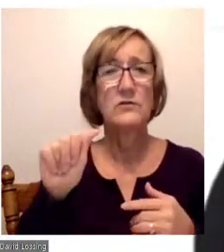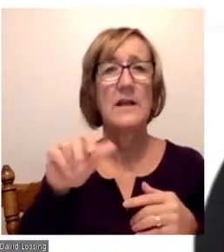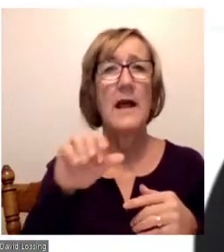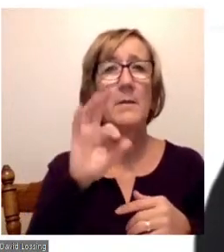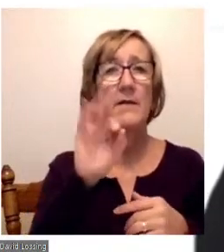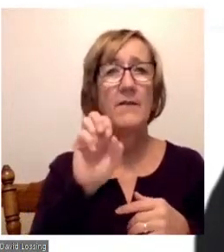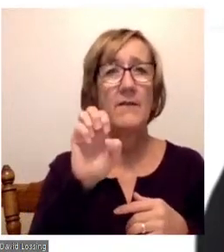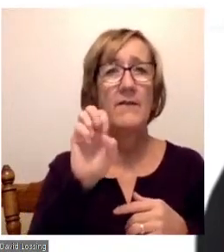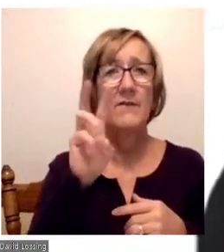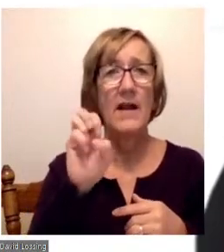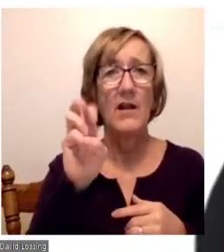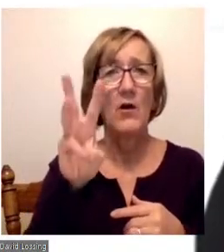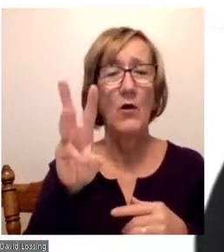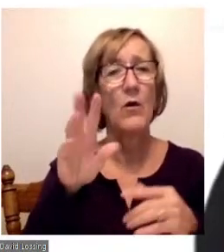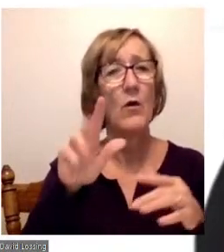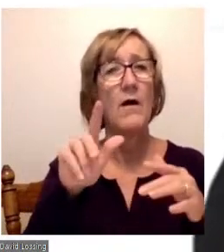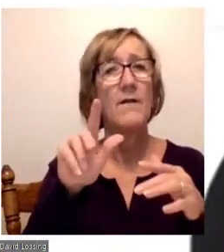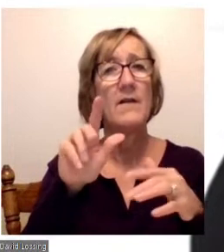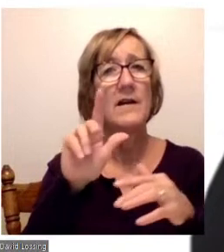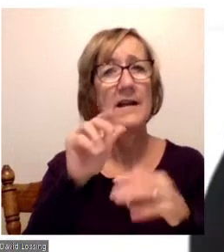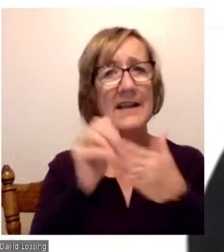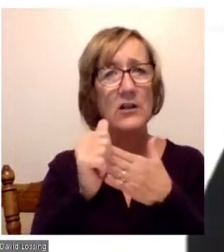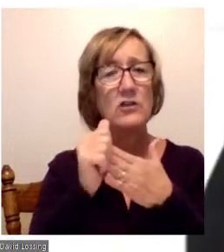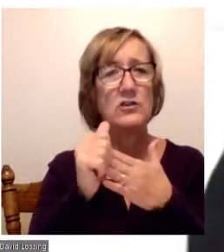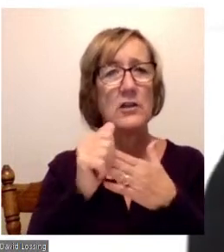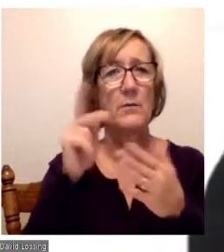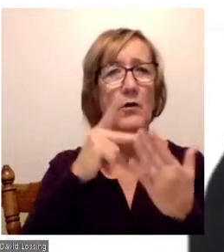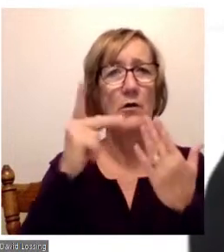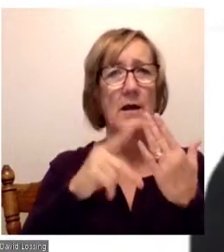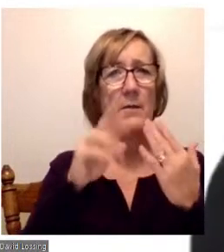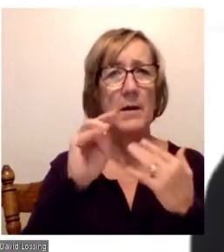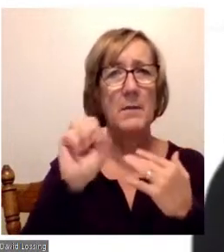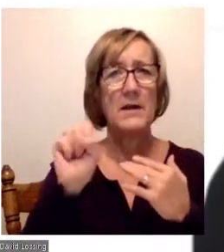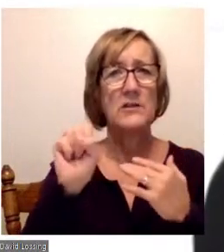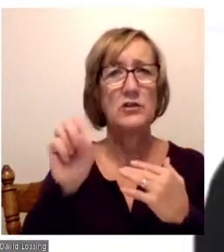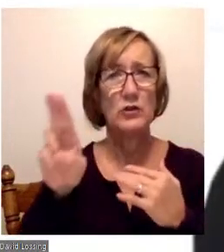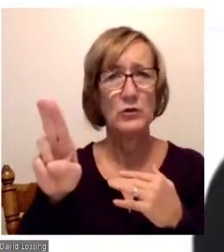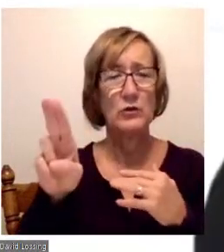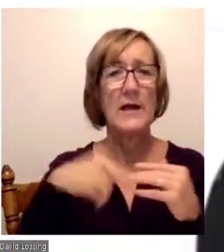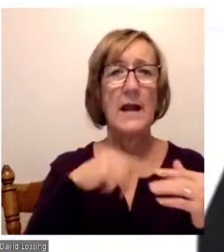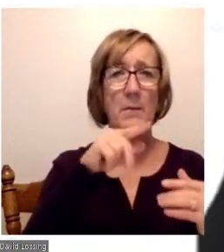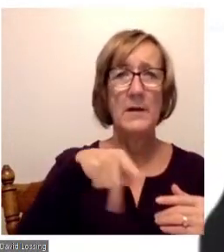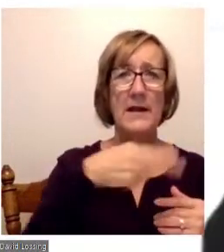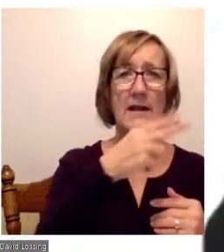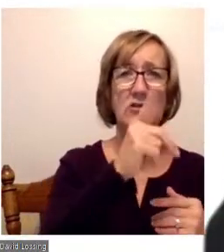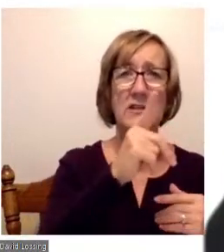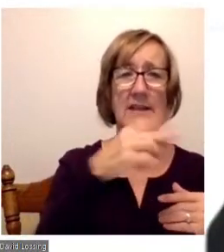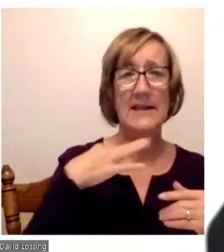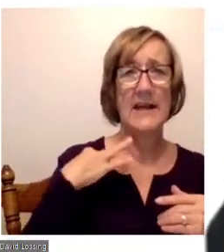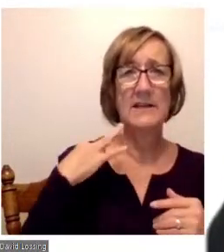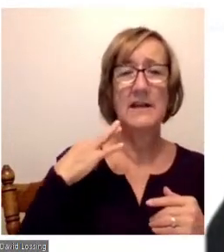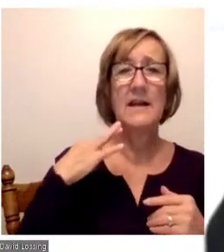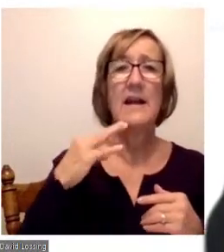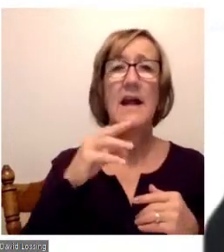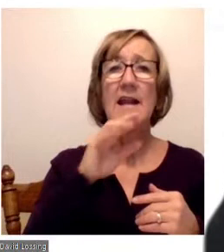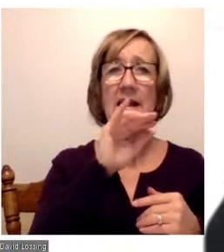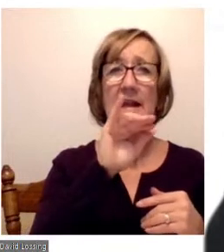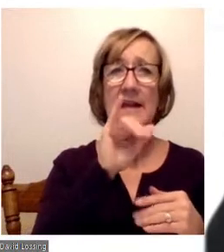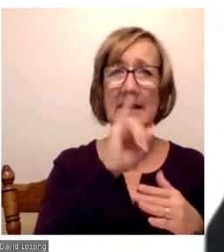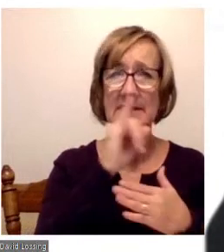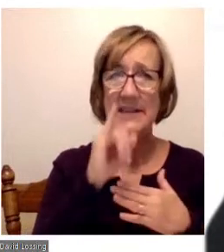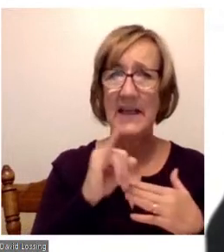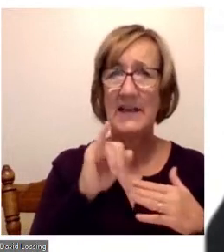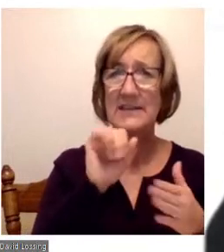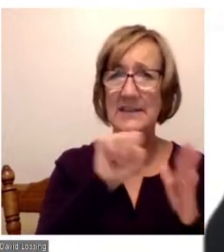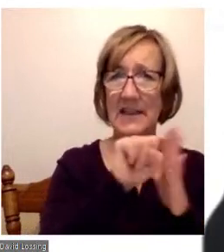Political Leadership Program at Michigan State University, and currently a Ph.D. candidate at Indiana State University in higher education leadership.